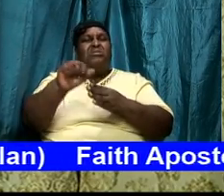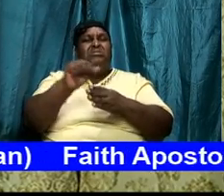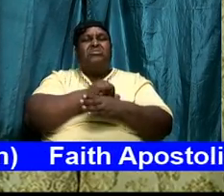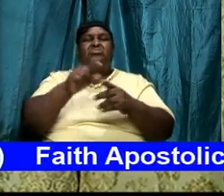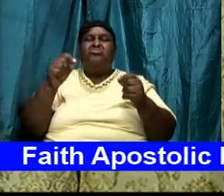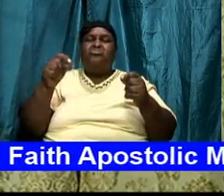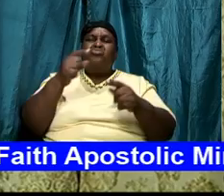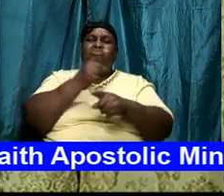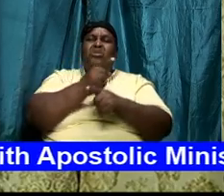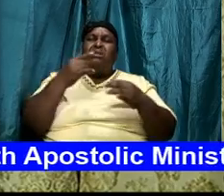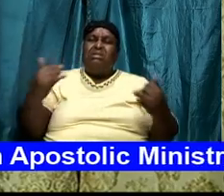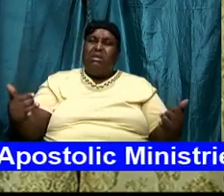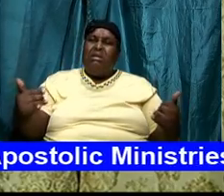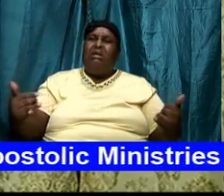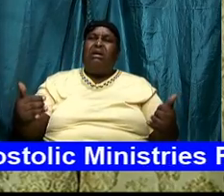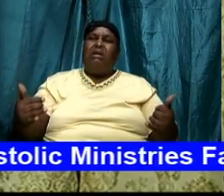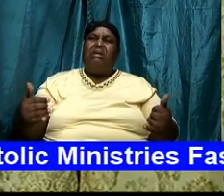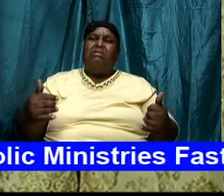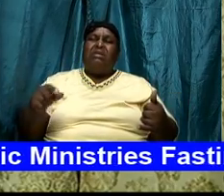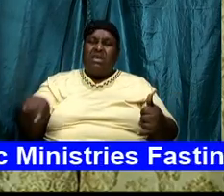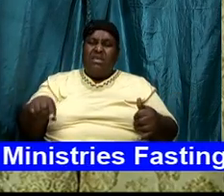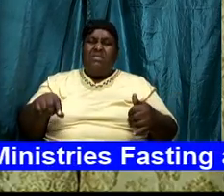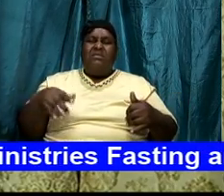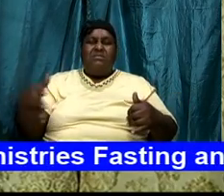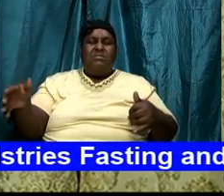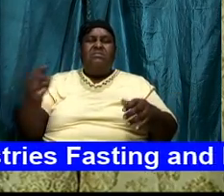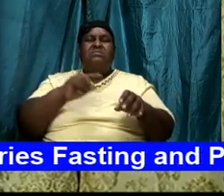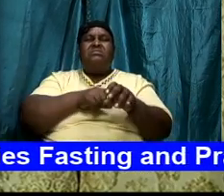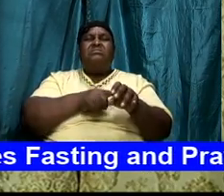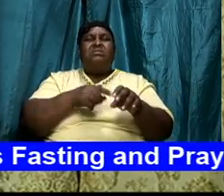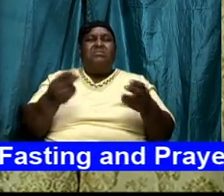because when they start to happen and the word take a hold of you